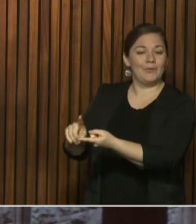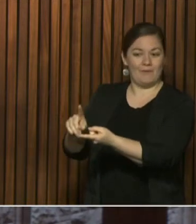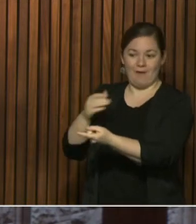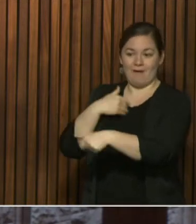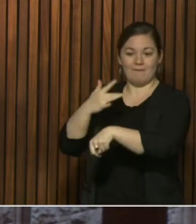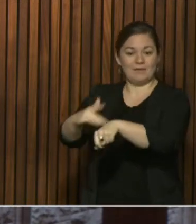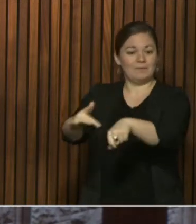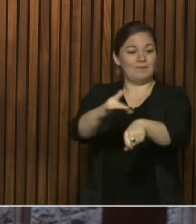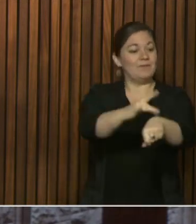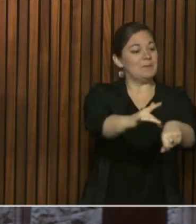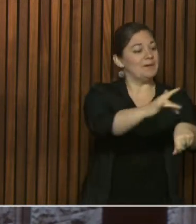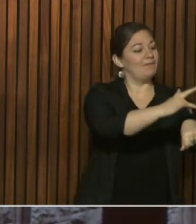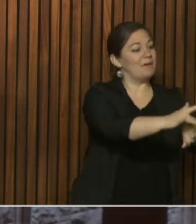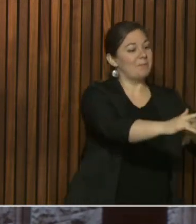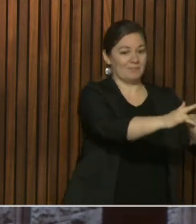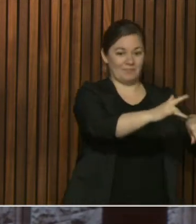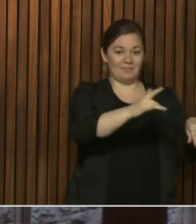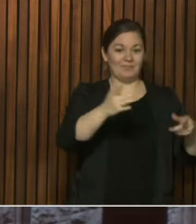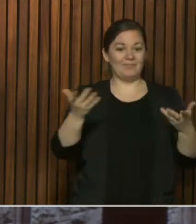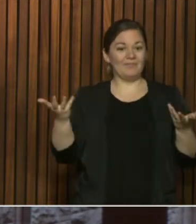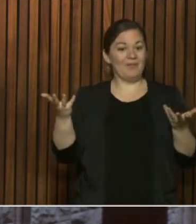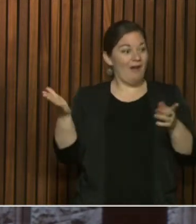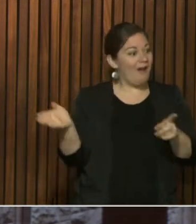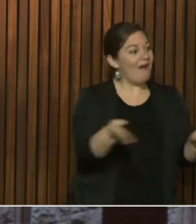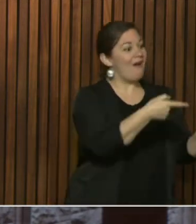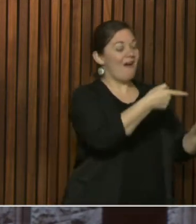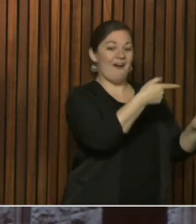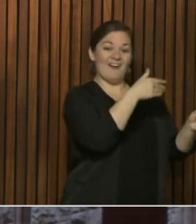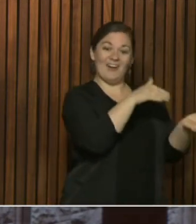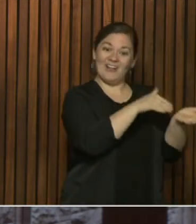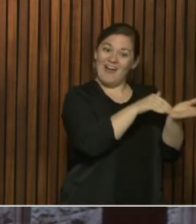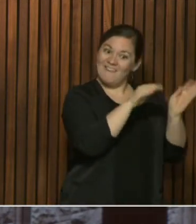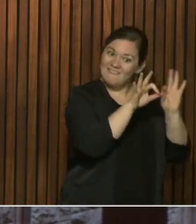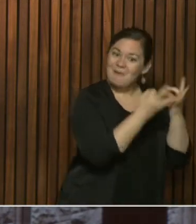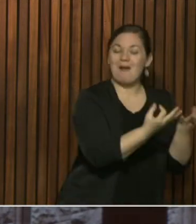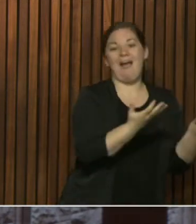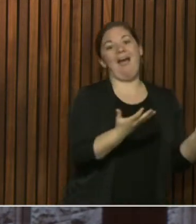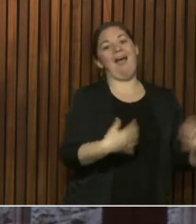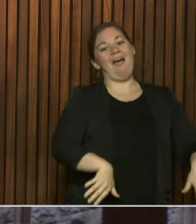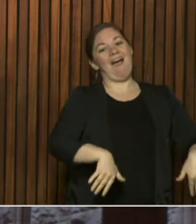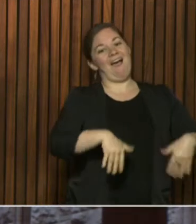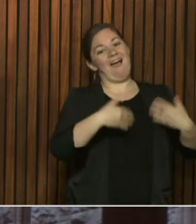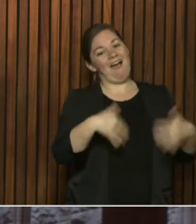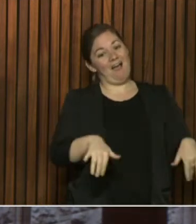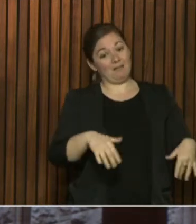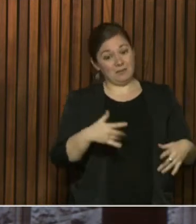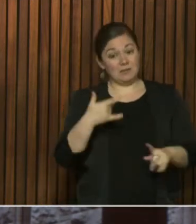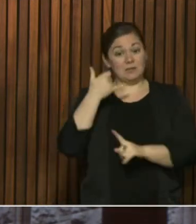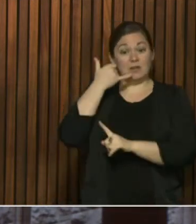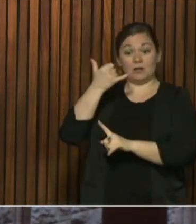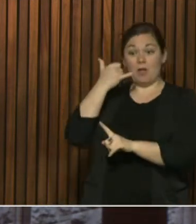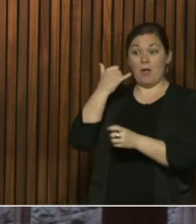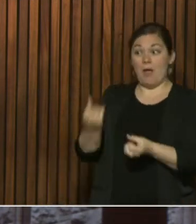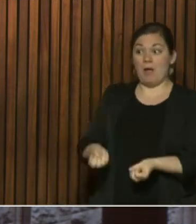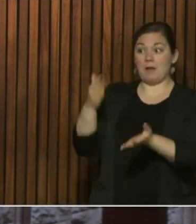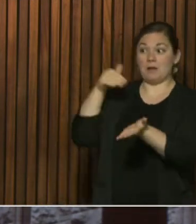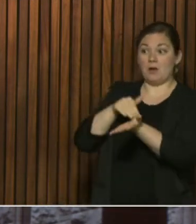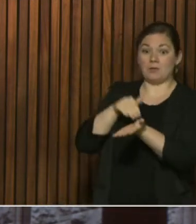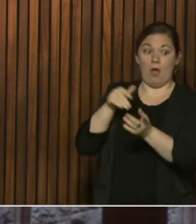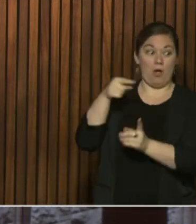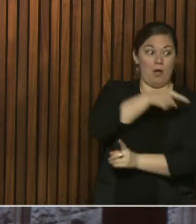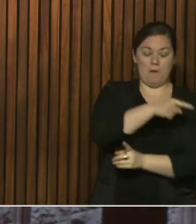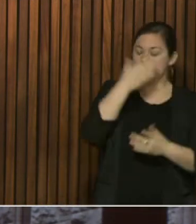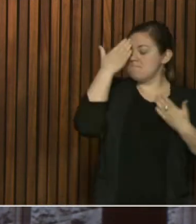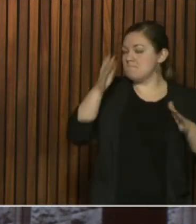come down. I'm not sure yet. haven't got the metrics on the physician calls at this stage. But they have, course, increased